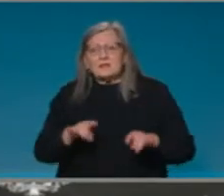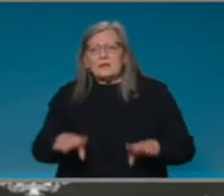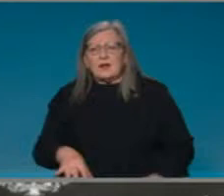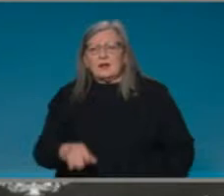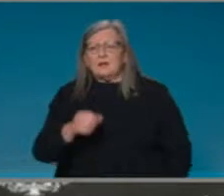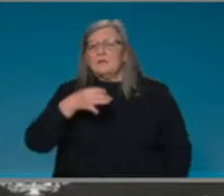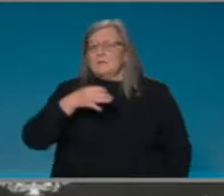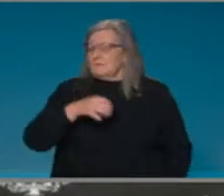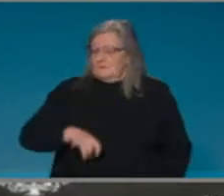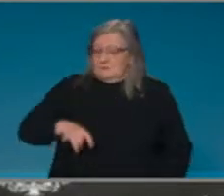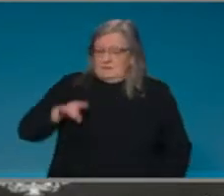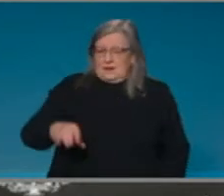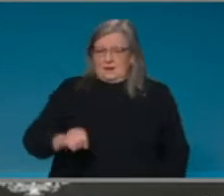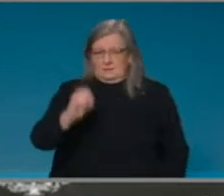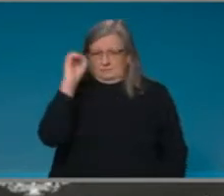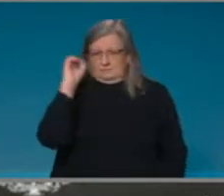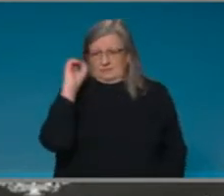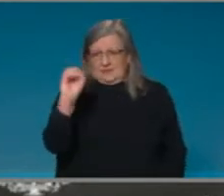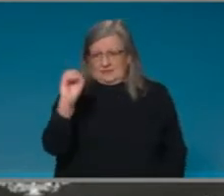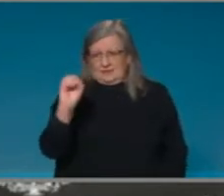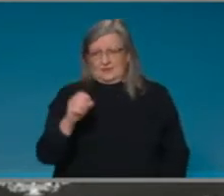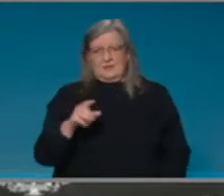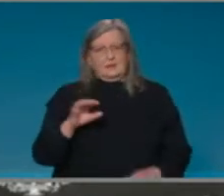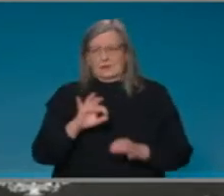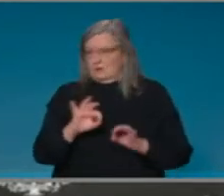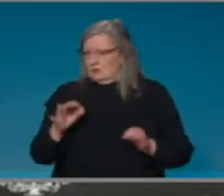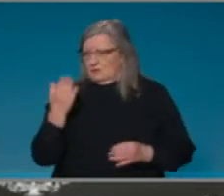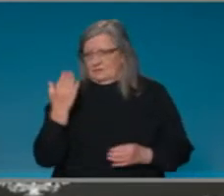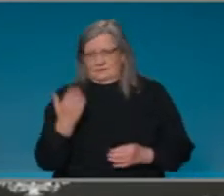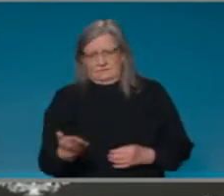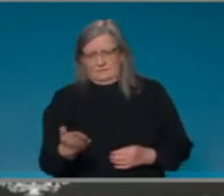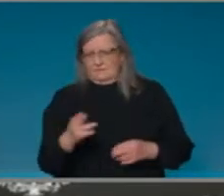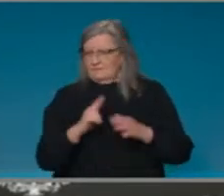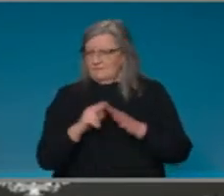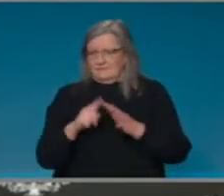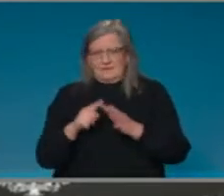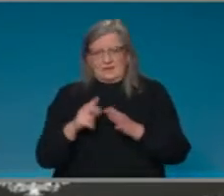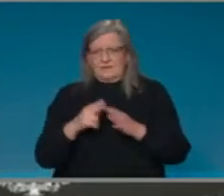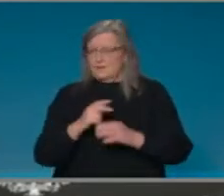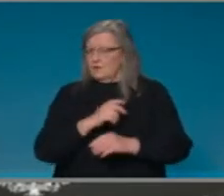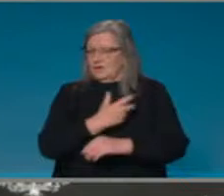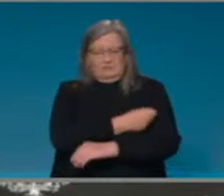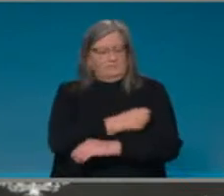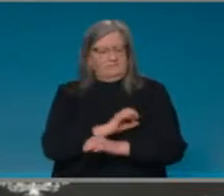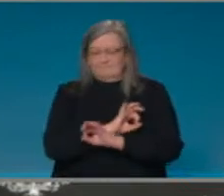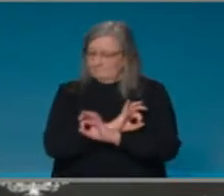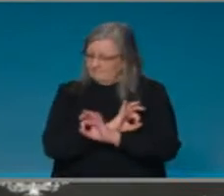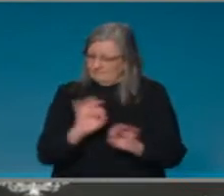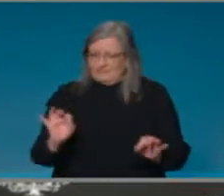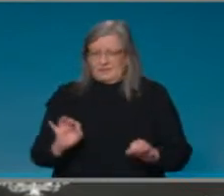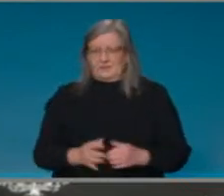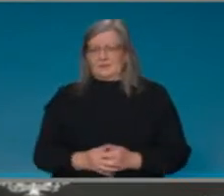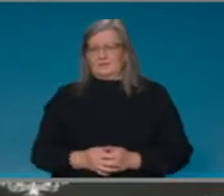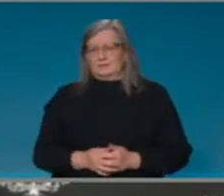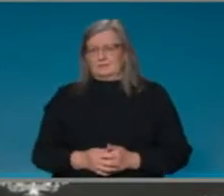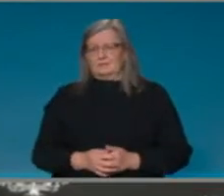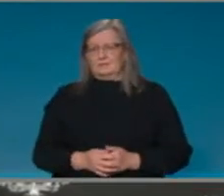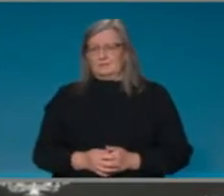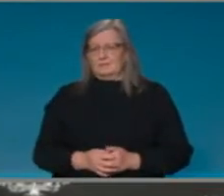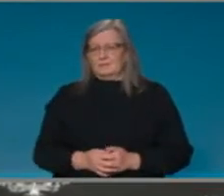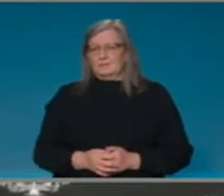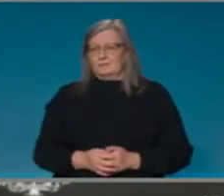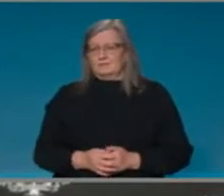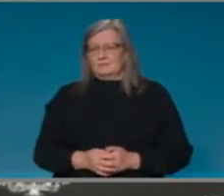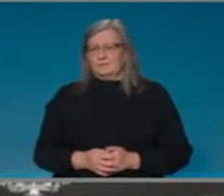allowed for a fee to be levied for, uh, any person to receive their COVID badge. So whether, uh, whether you're in a,